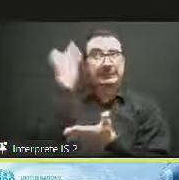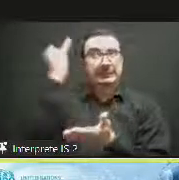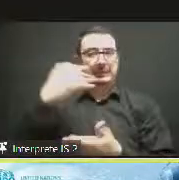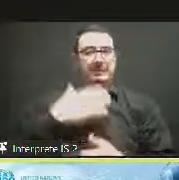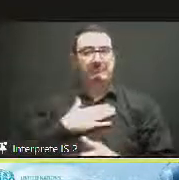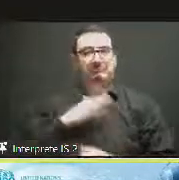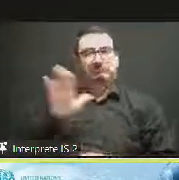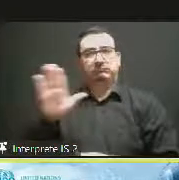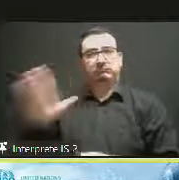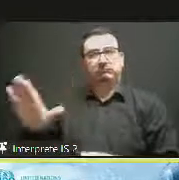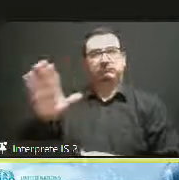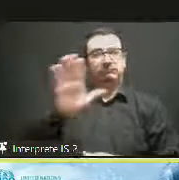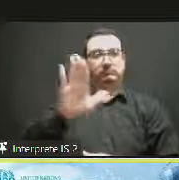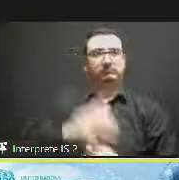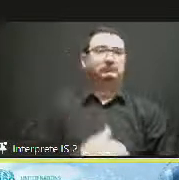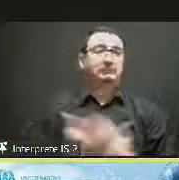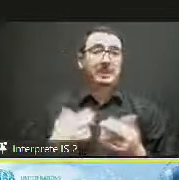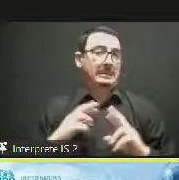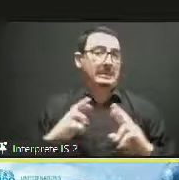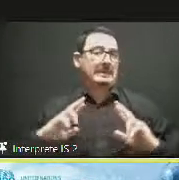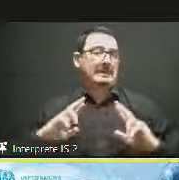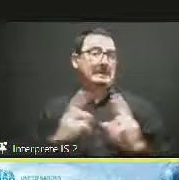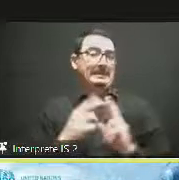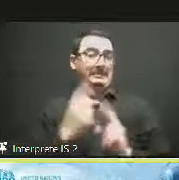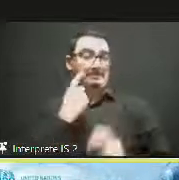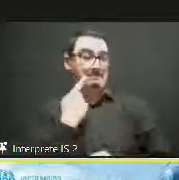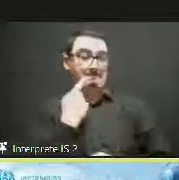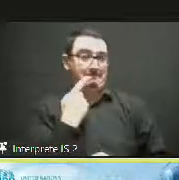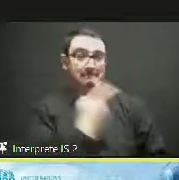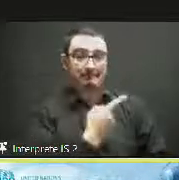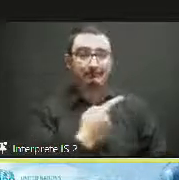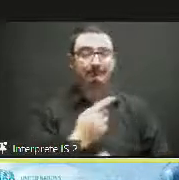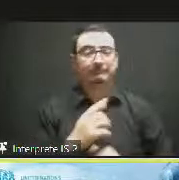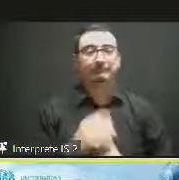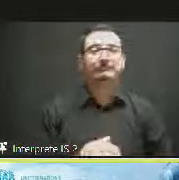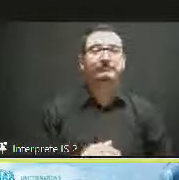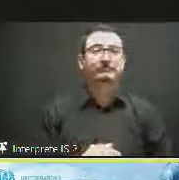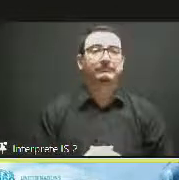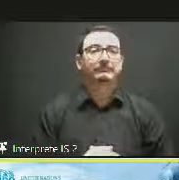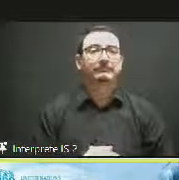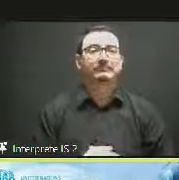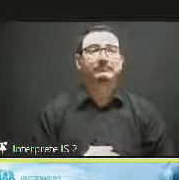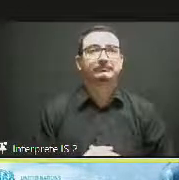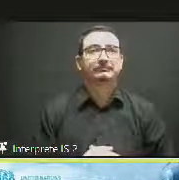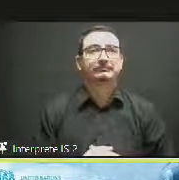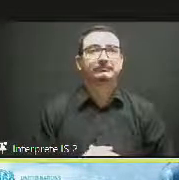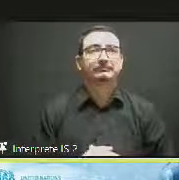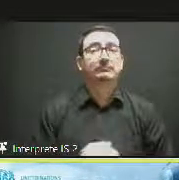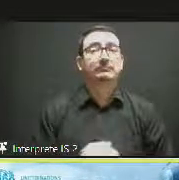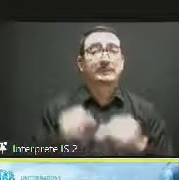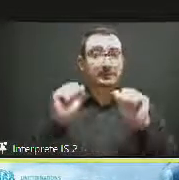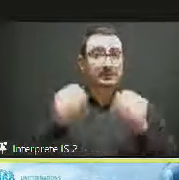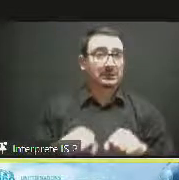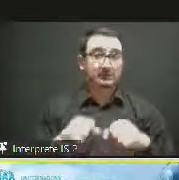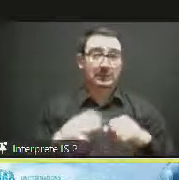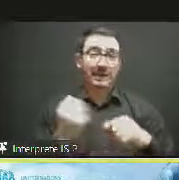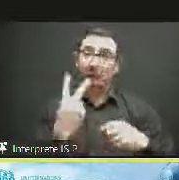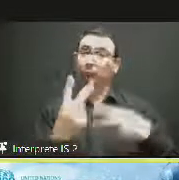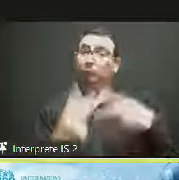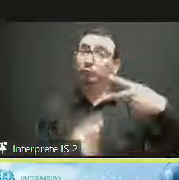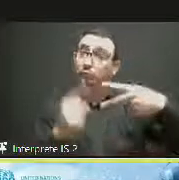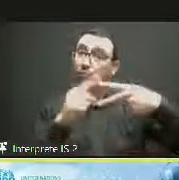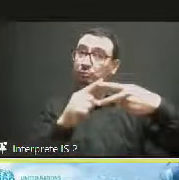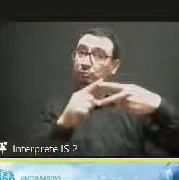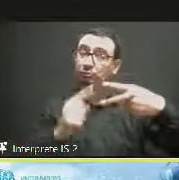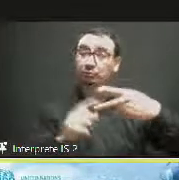we say that there are two main areas where we will need to work together with